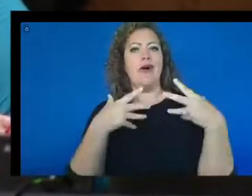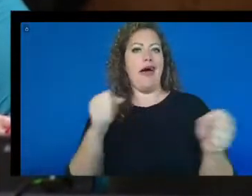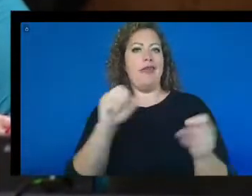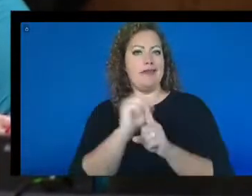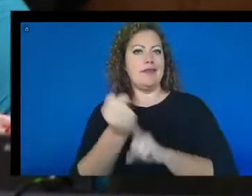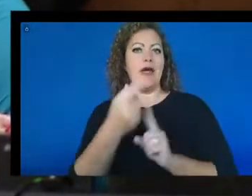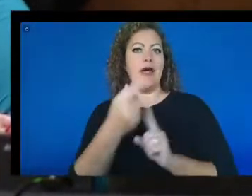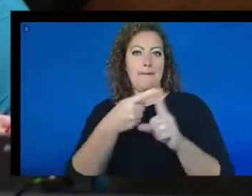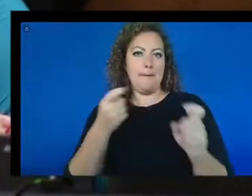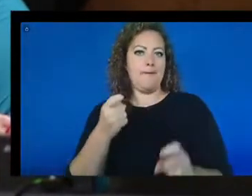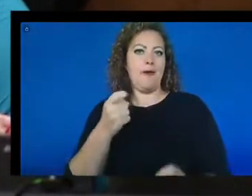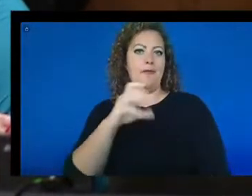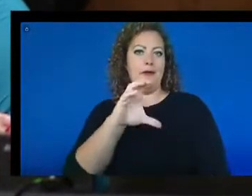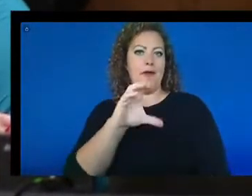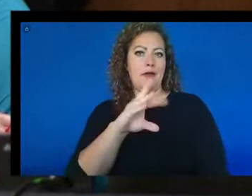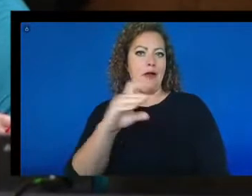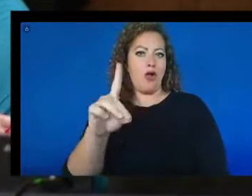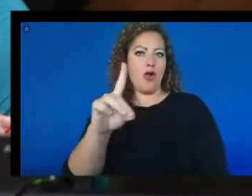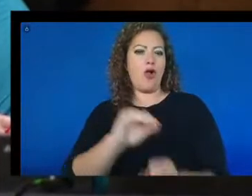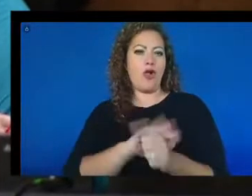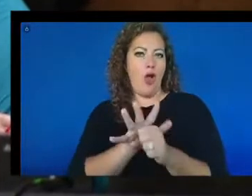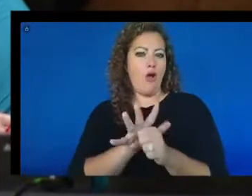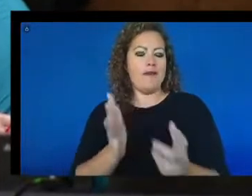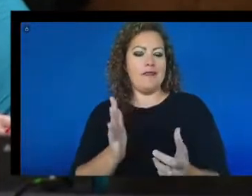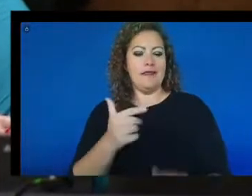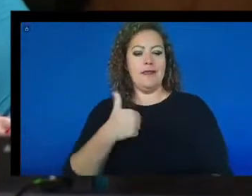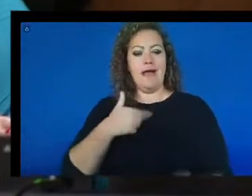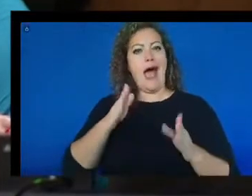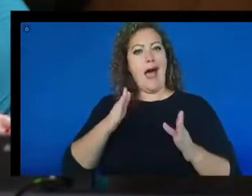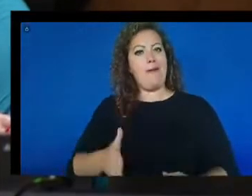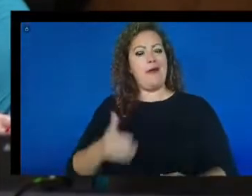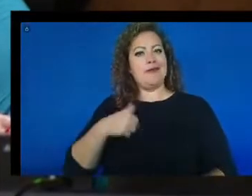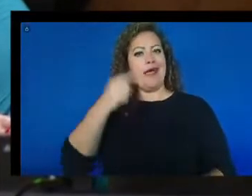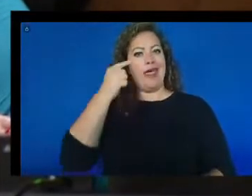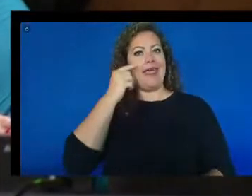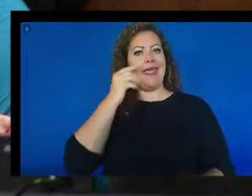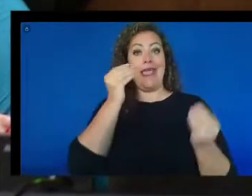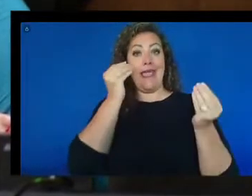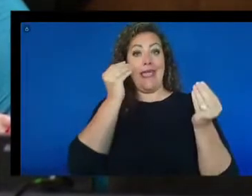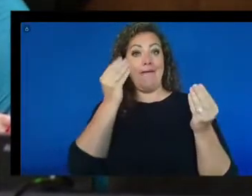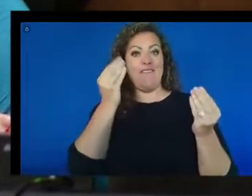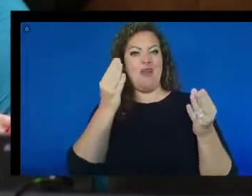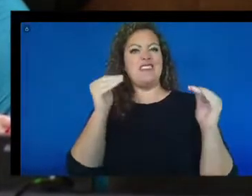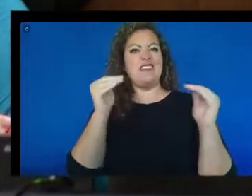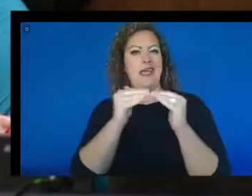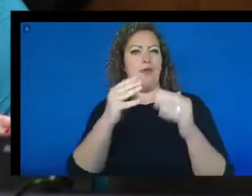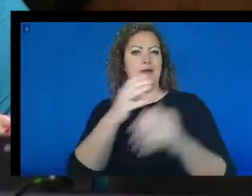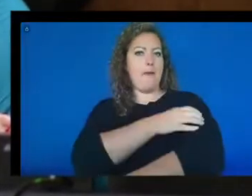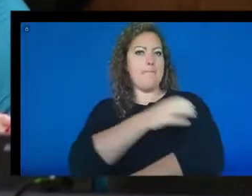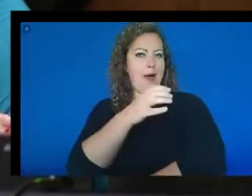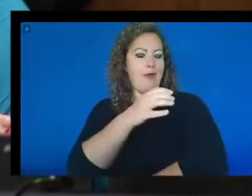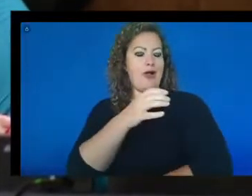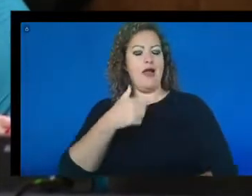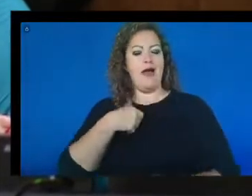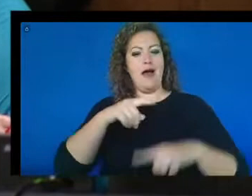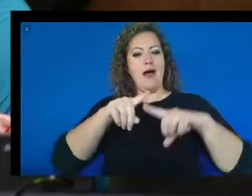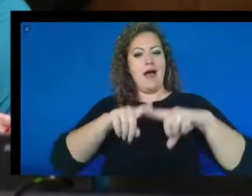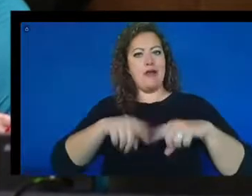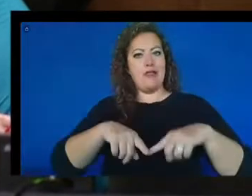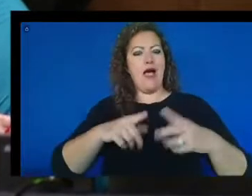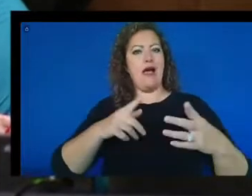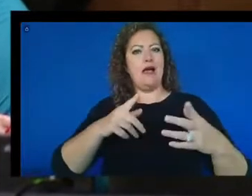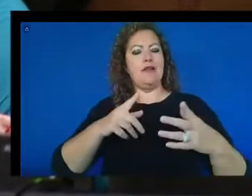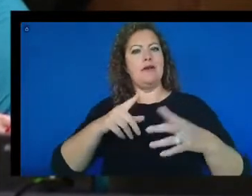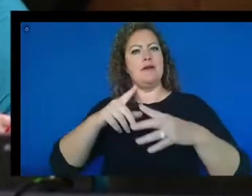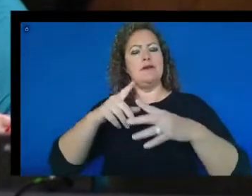COVID. I'm a person that thinks information is power, and I rely on reliable information.